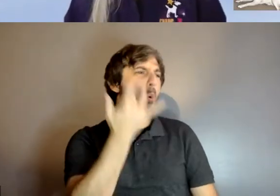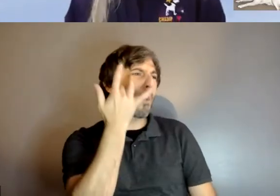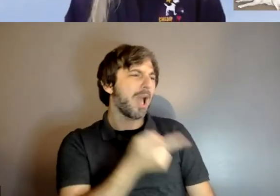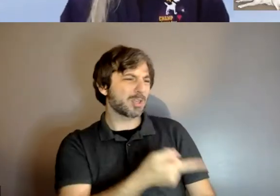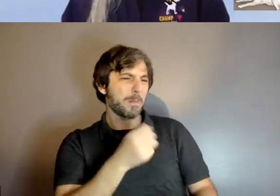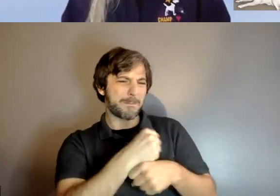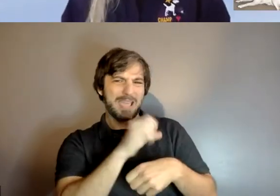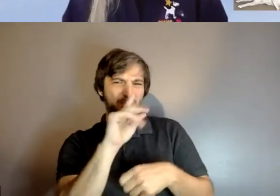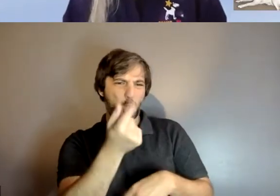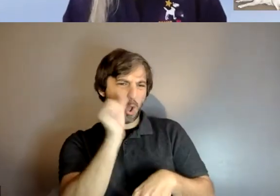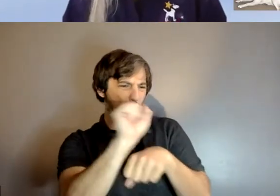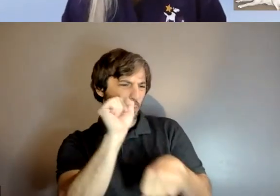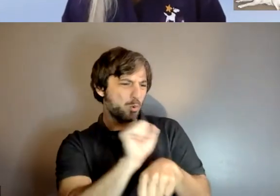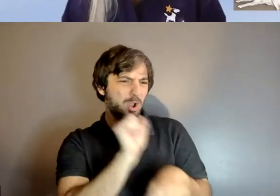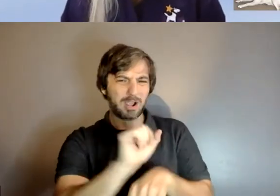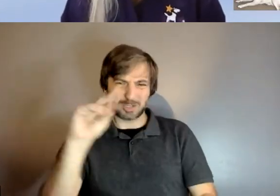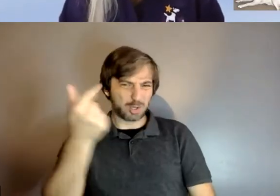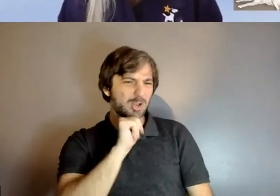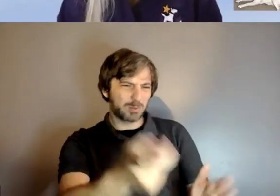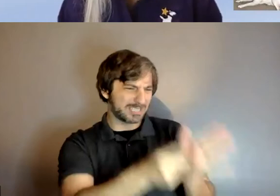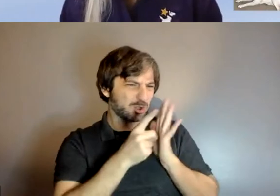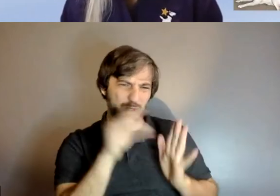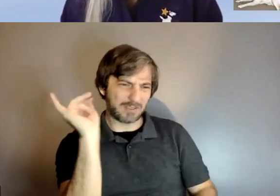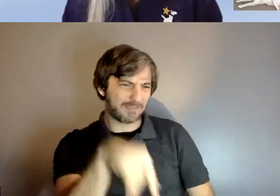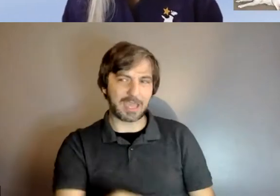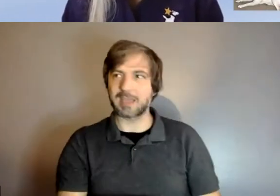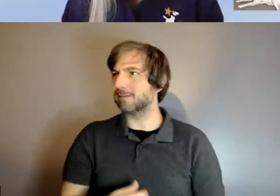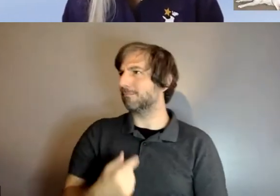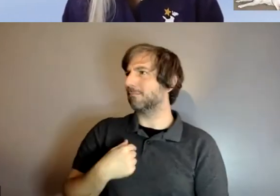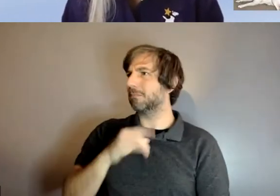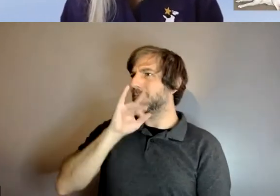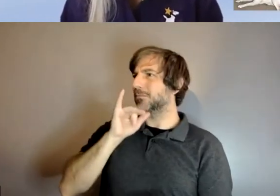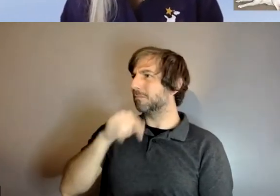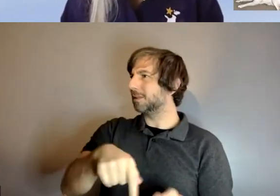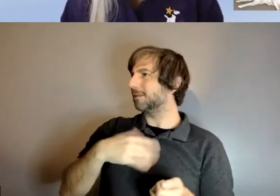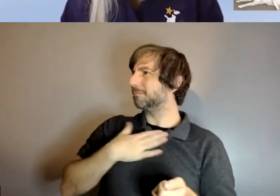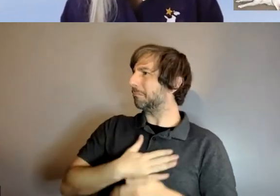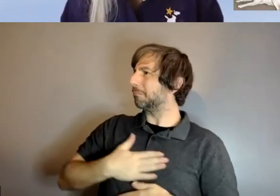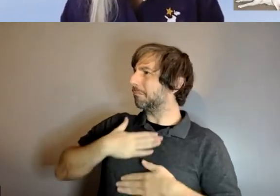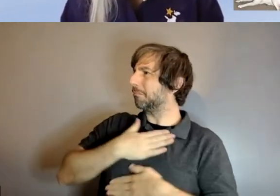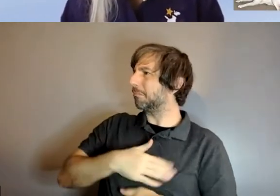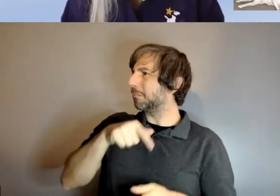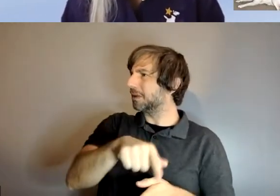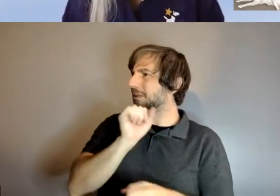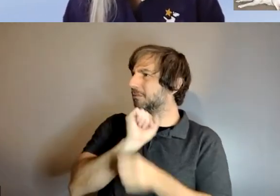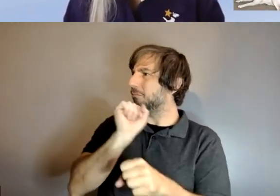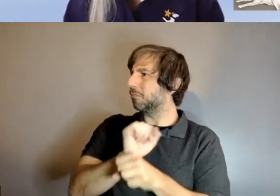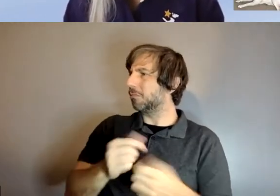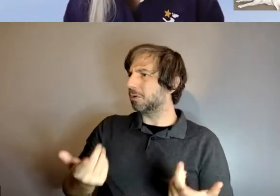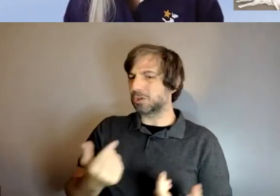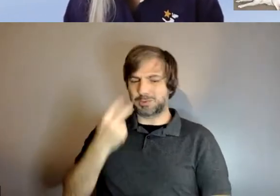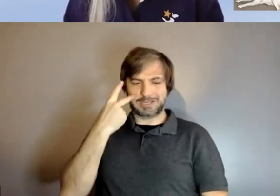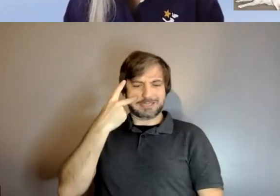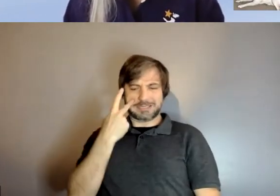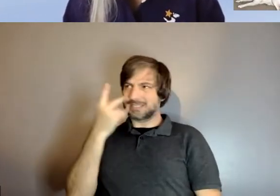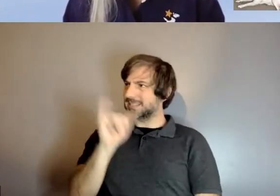this dog this dog doesn't deserve this and i said that he really enjoys what he does he could you could just tell by by his his